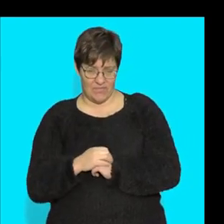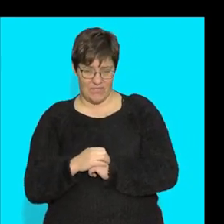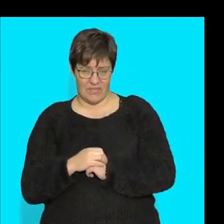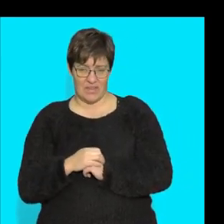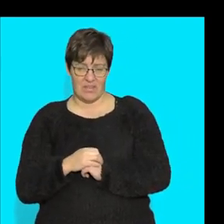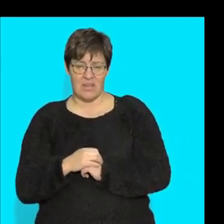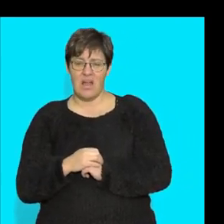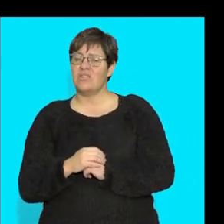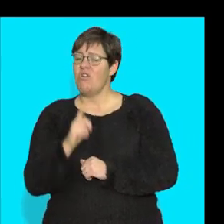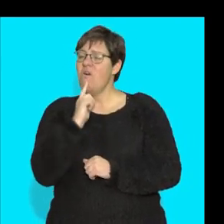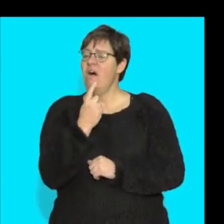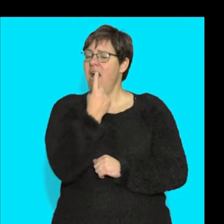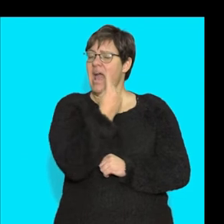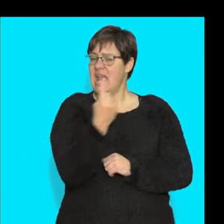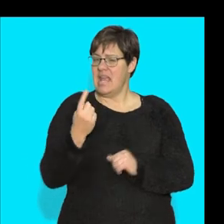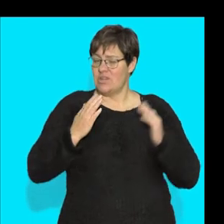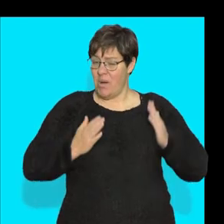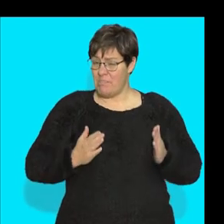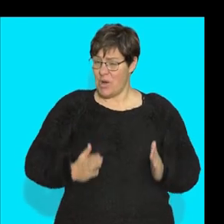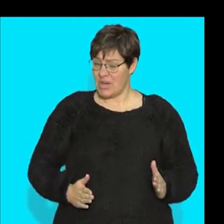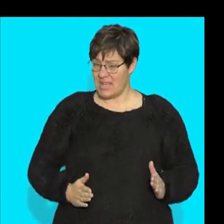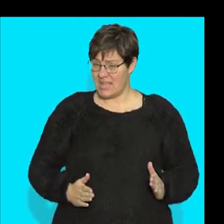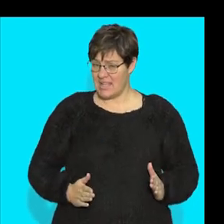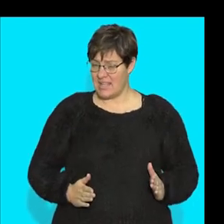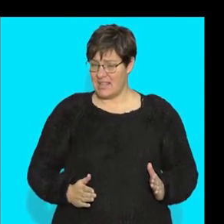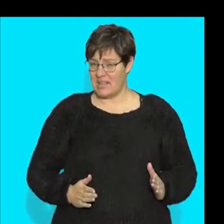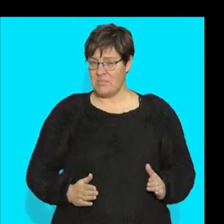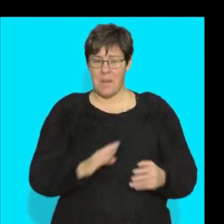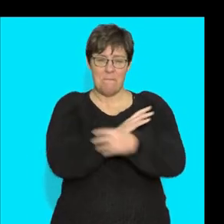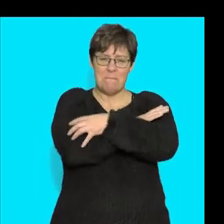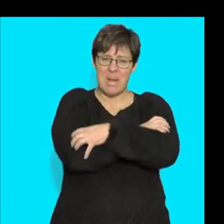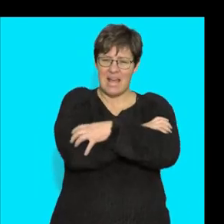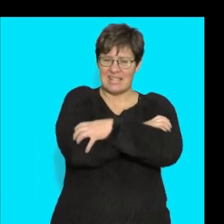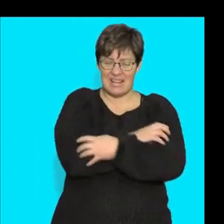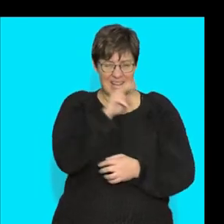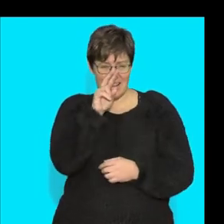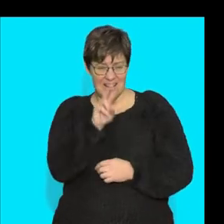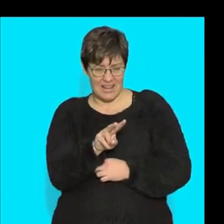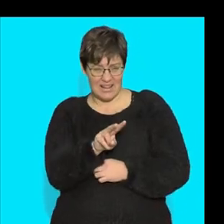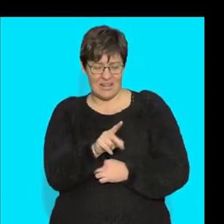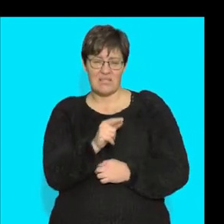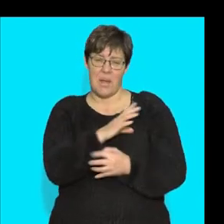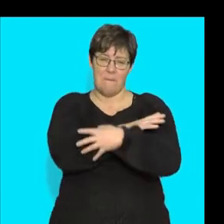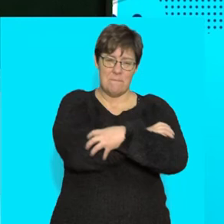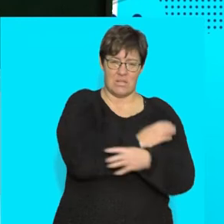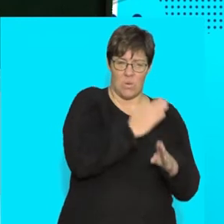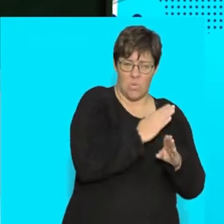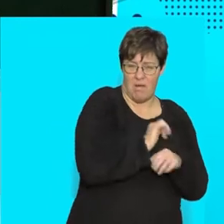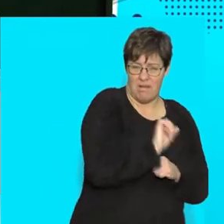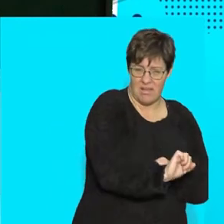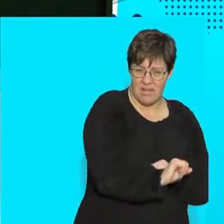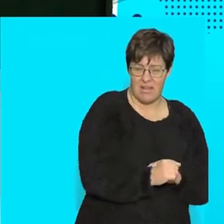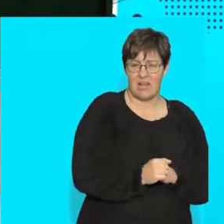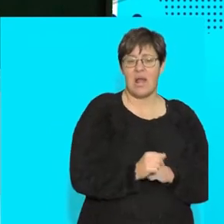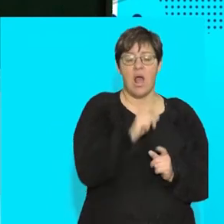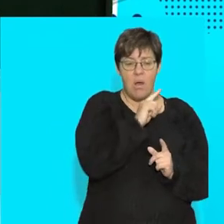every single thing in our body, when we spoke about the muscle, I said to you, muscle does its work. Where does